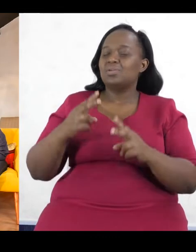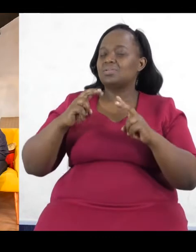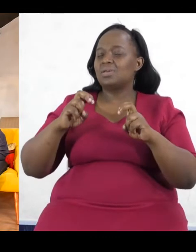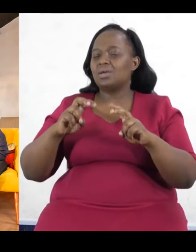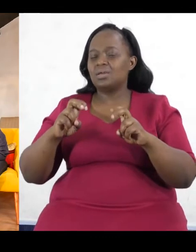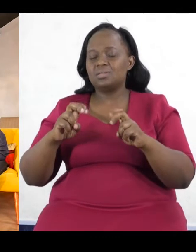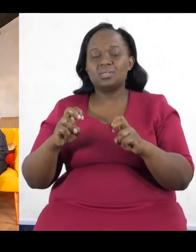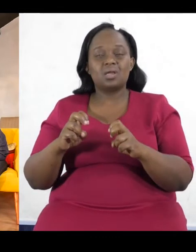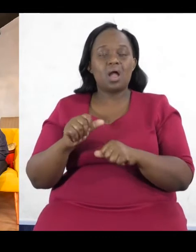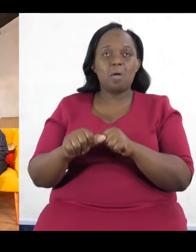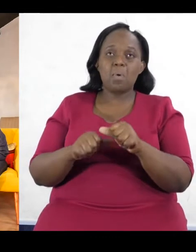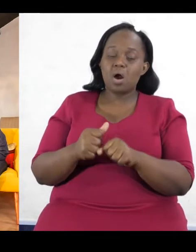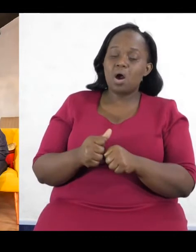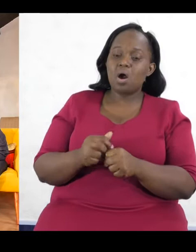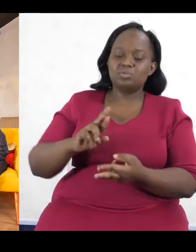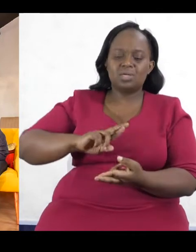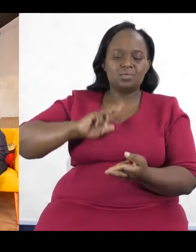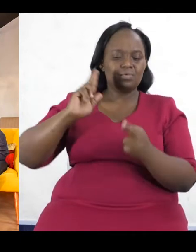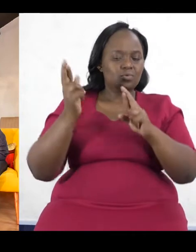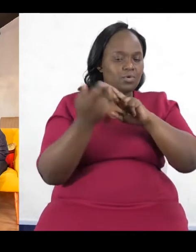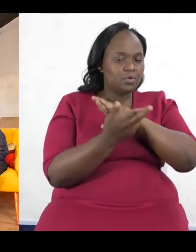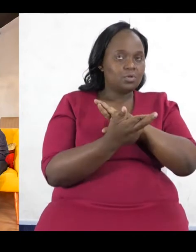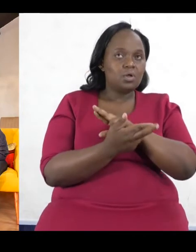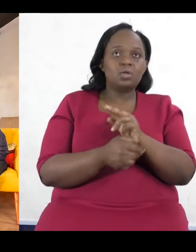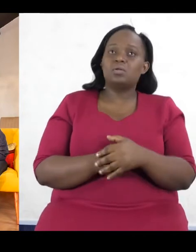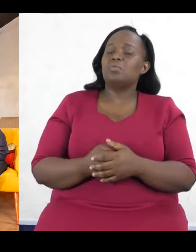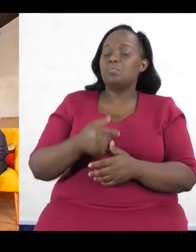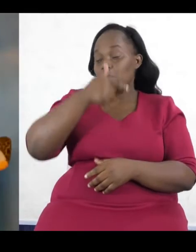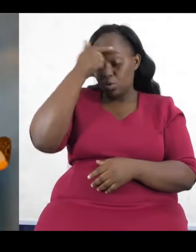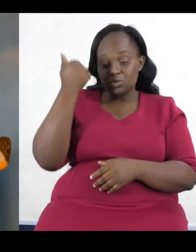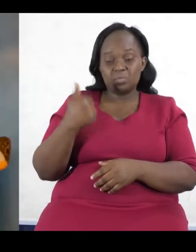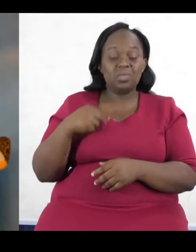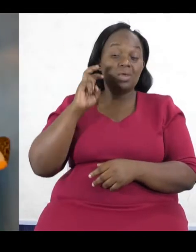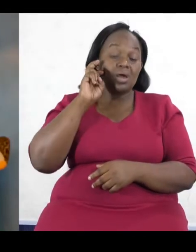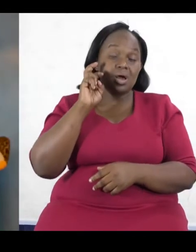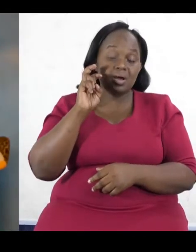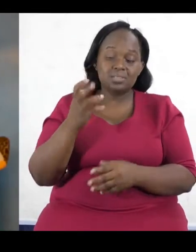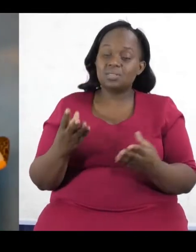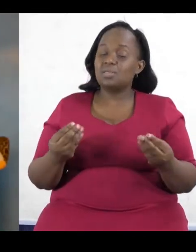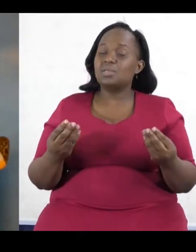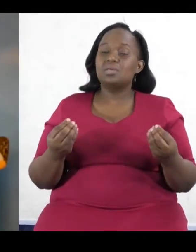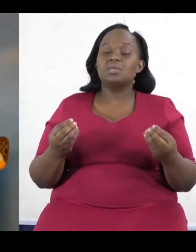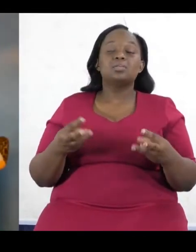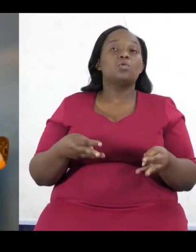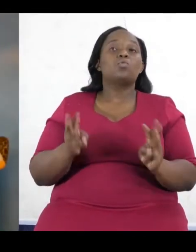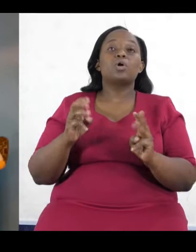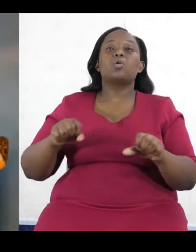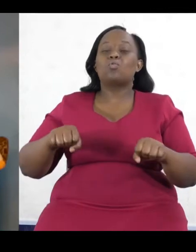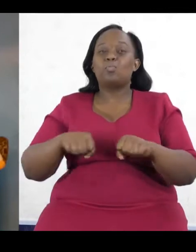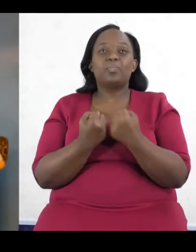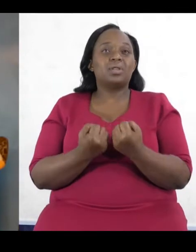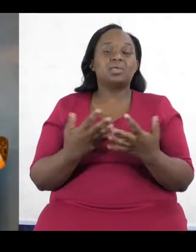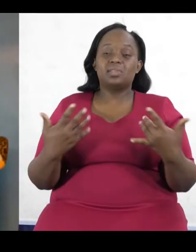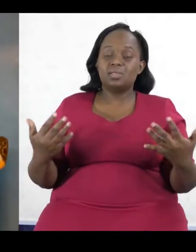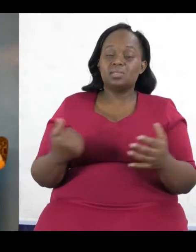an easy way to break the entrenched political class barrier, okay?